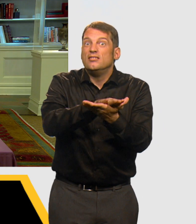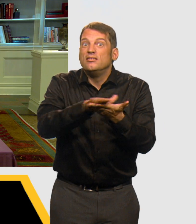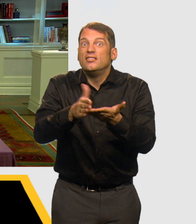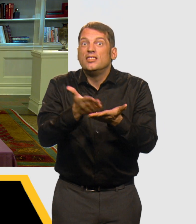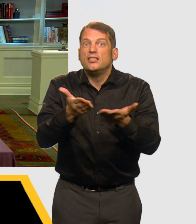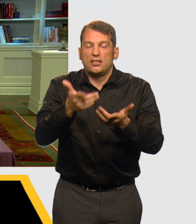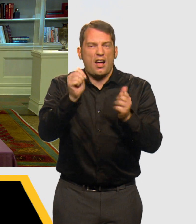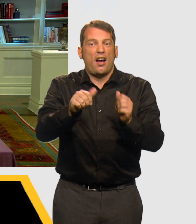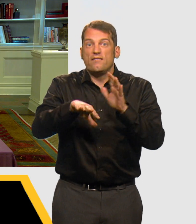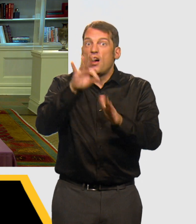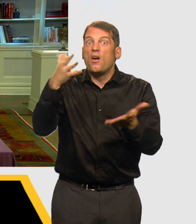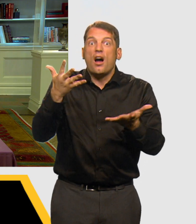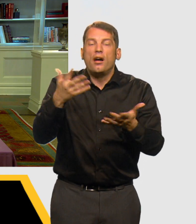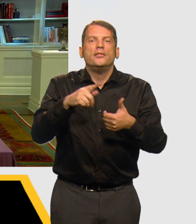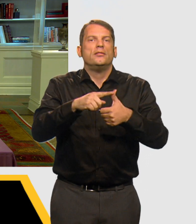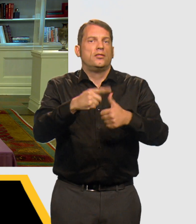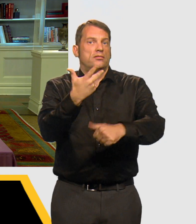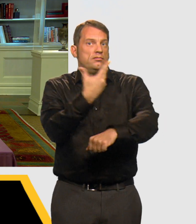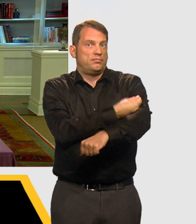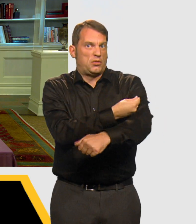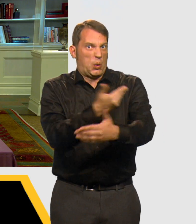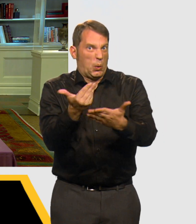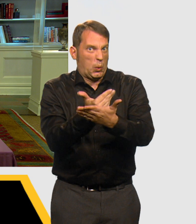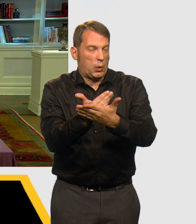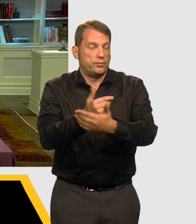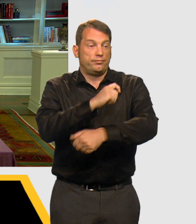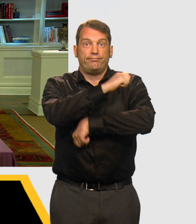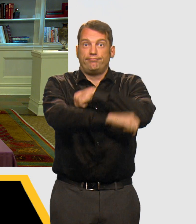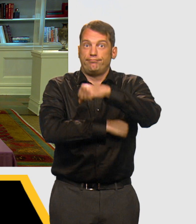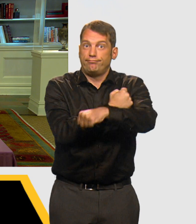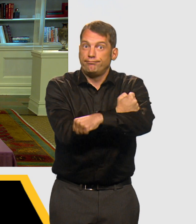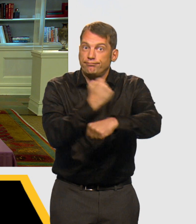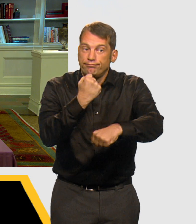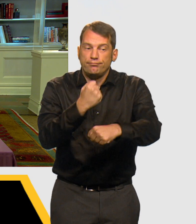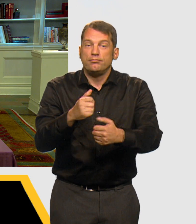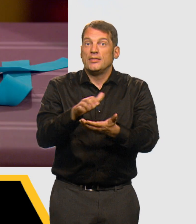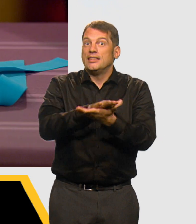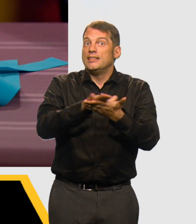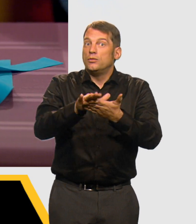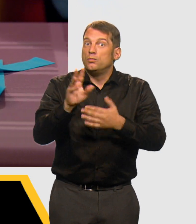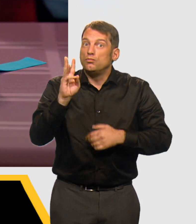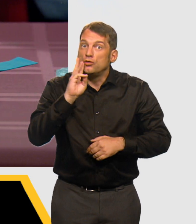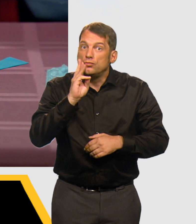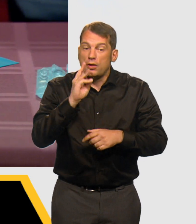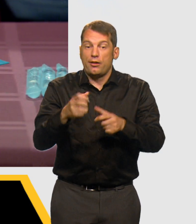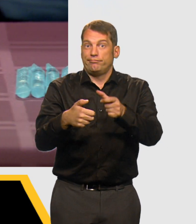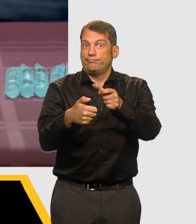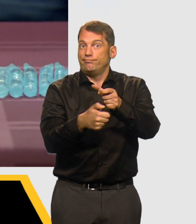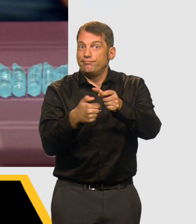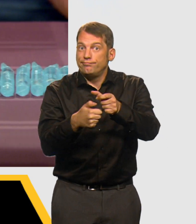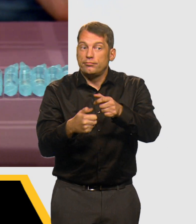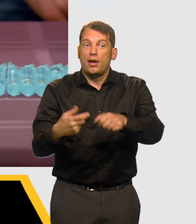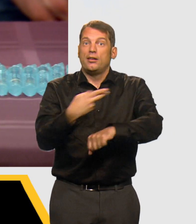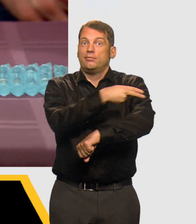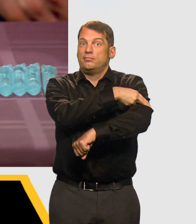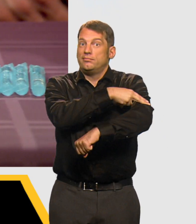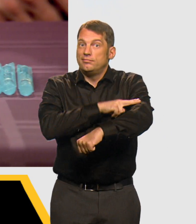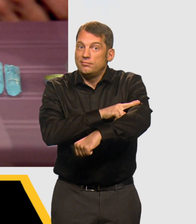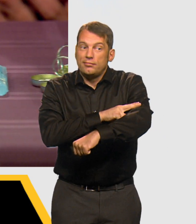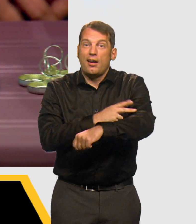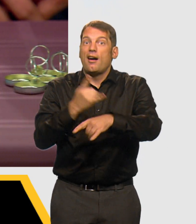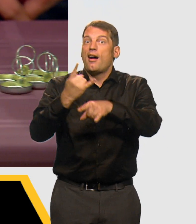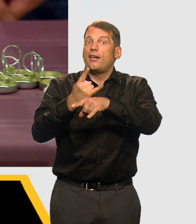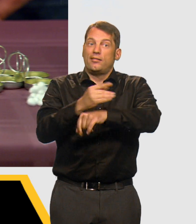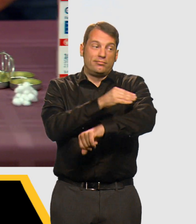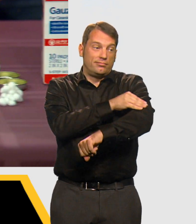The types of sterile supplies you can expect to find in a safe use kit are new syringes, tourniquets,